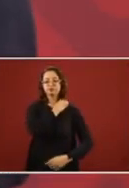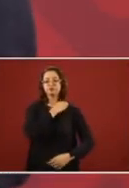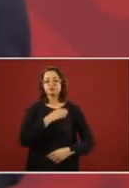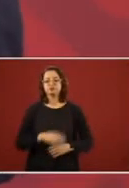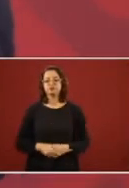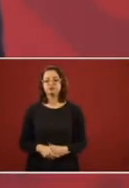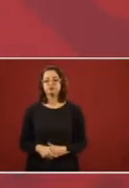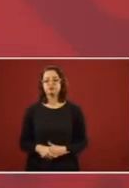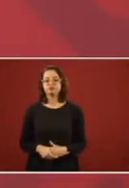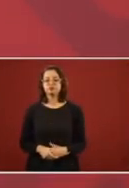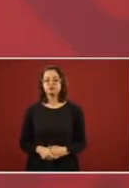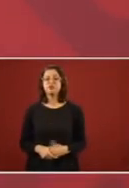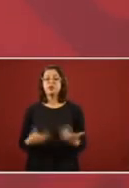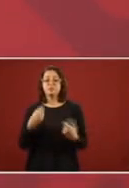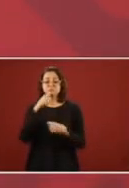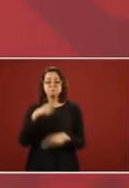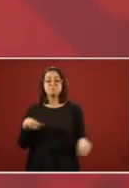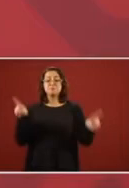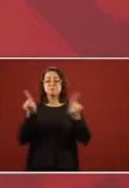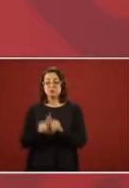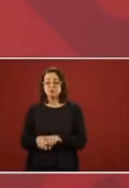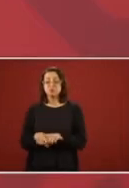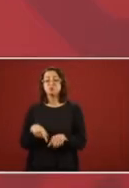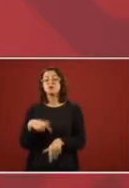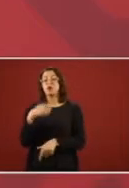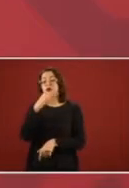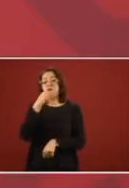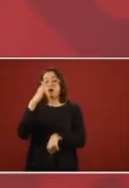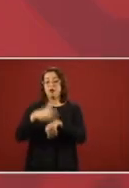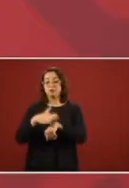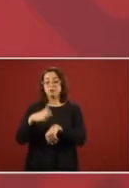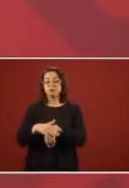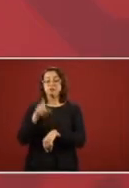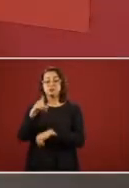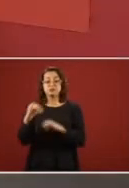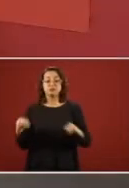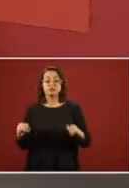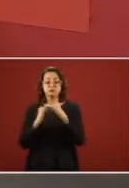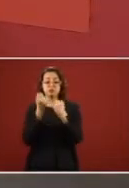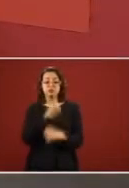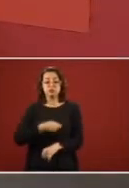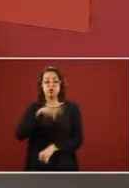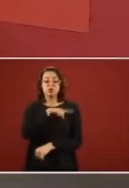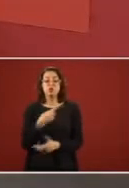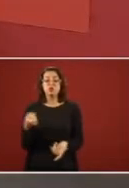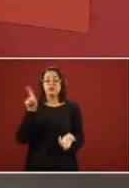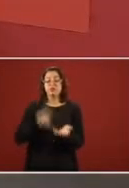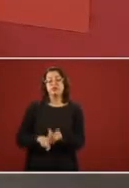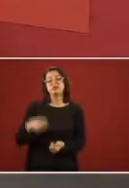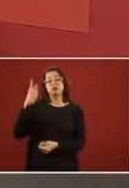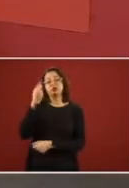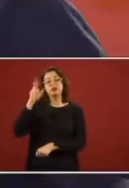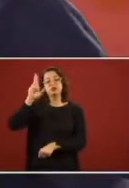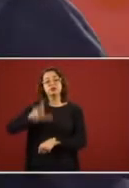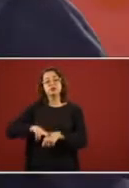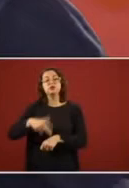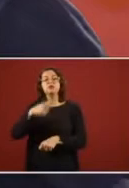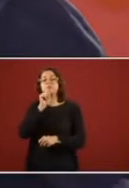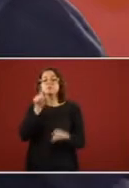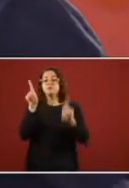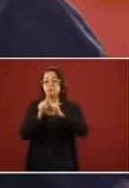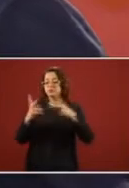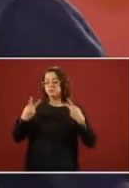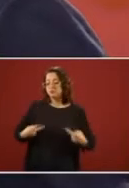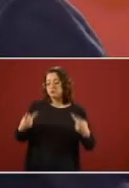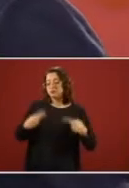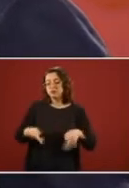I advance that we're going to be talking to the directors and the personnel of